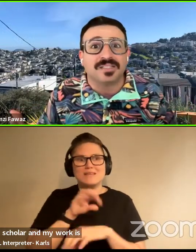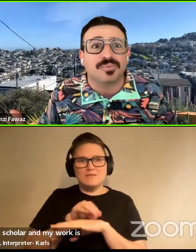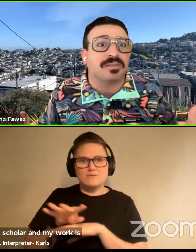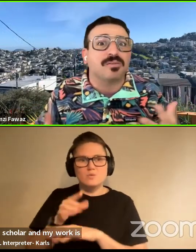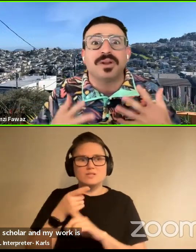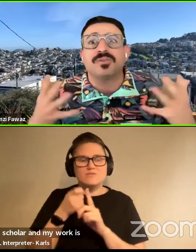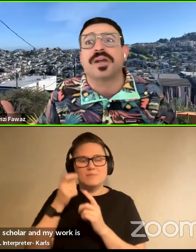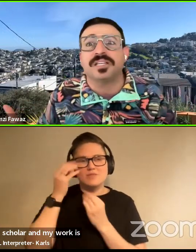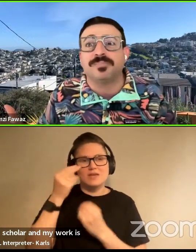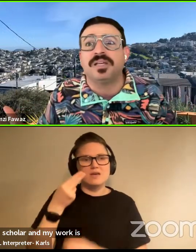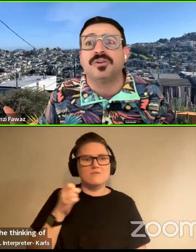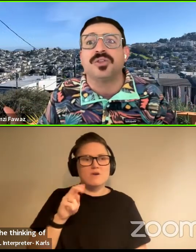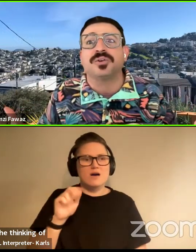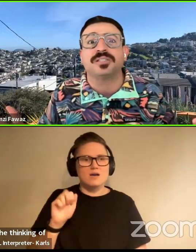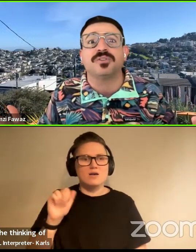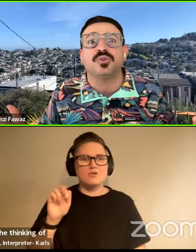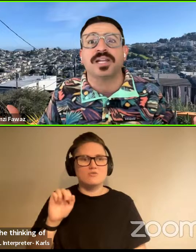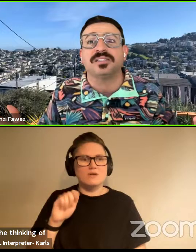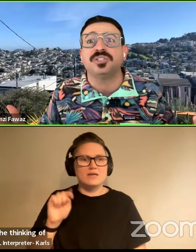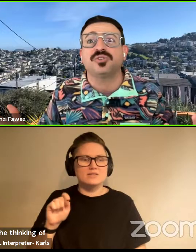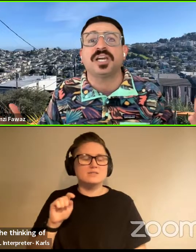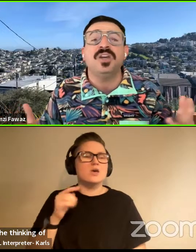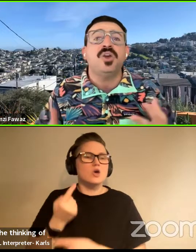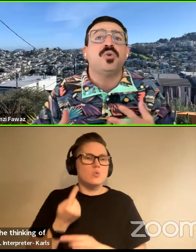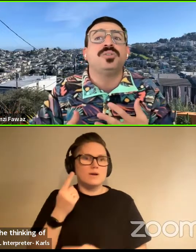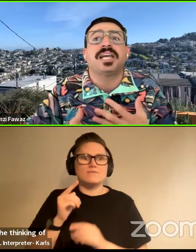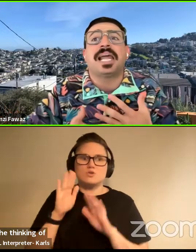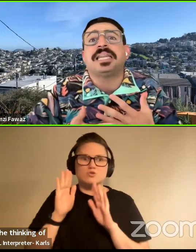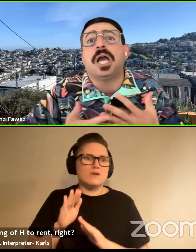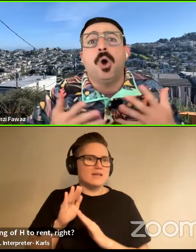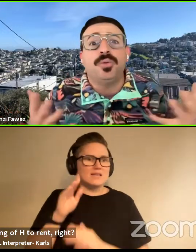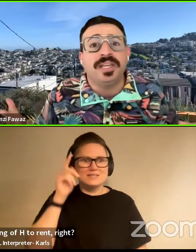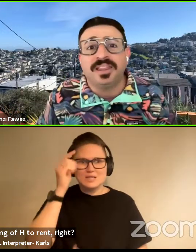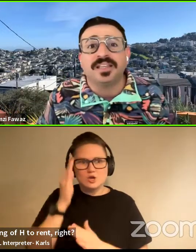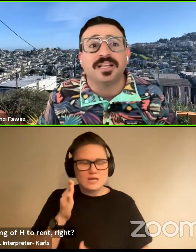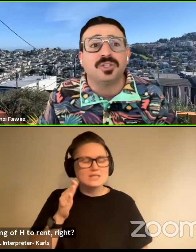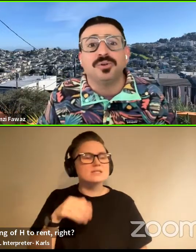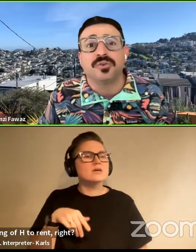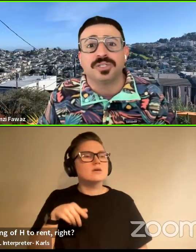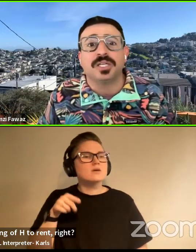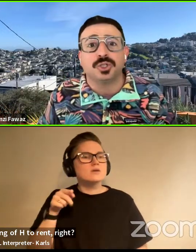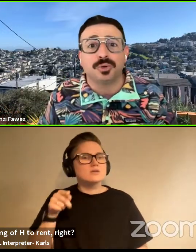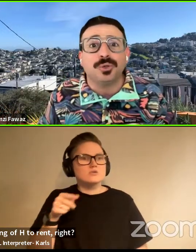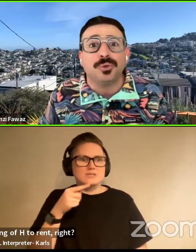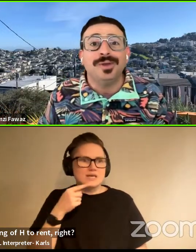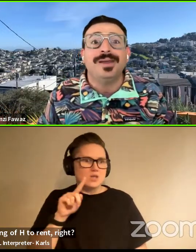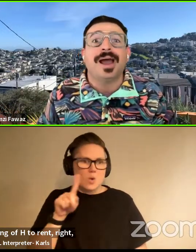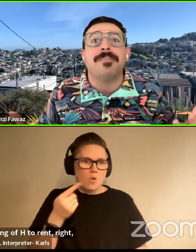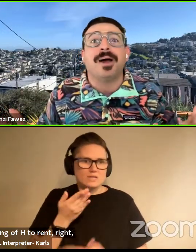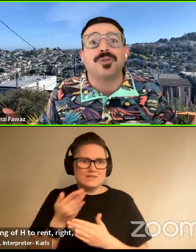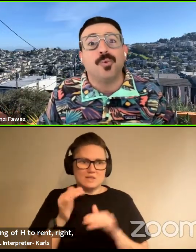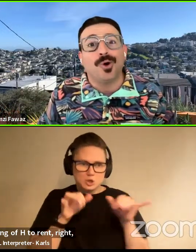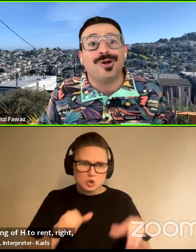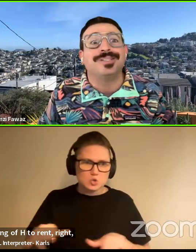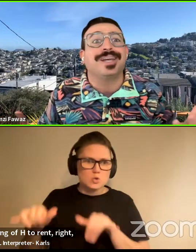of Hannah Arendt, right? One of the greatest political theorists of the 20th century, who said like the only thing that's universally true about the world